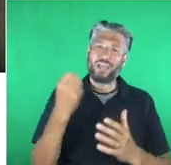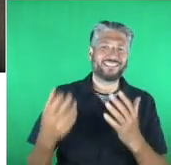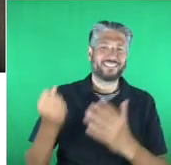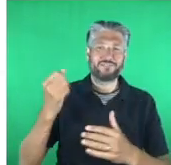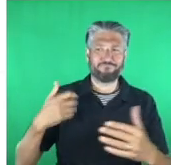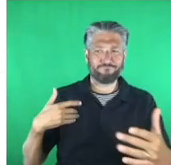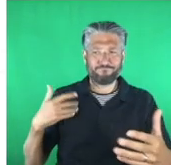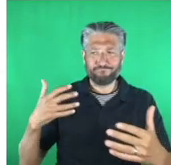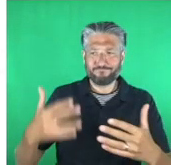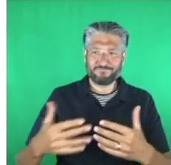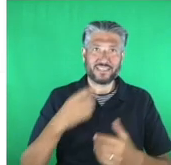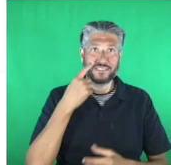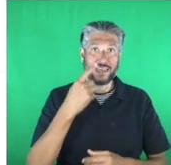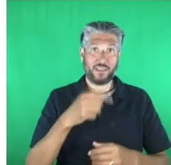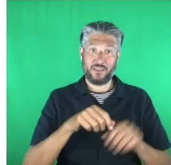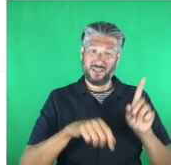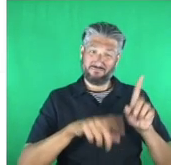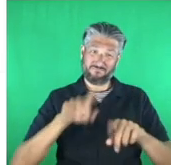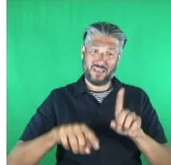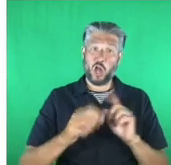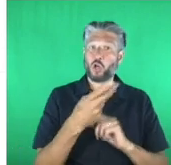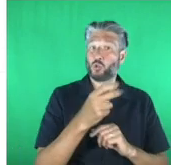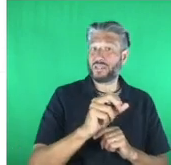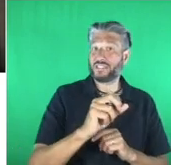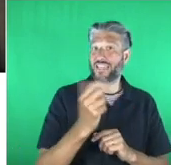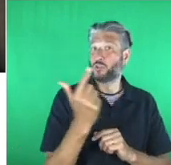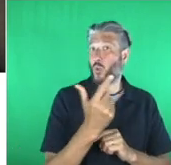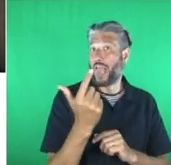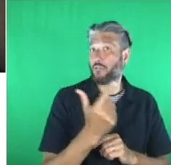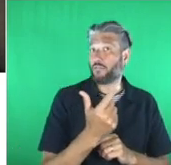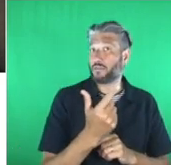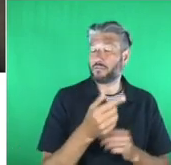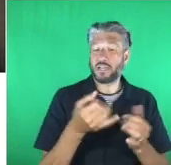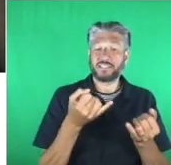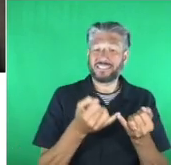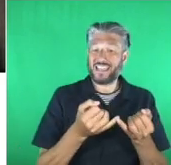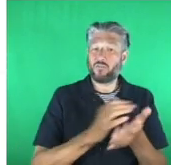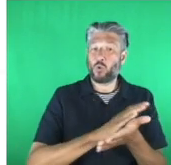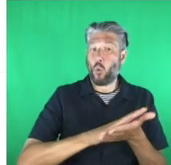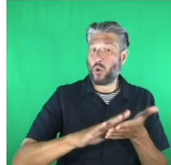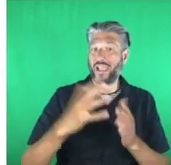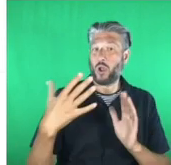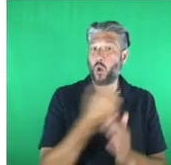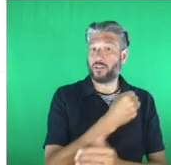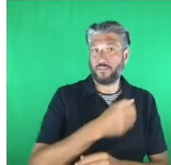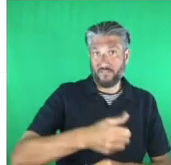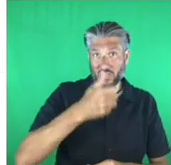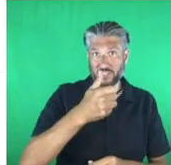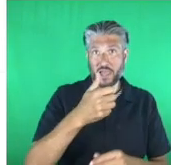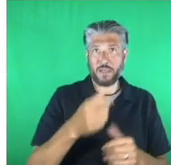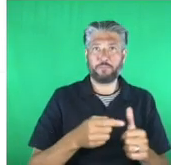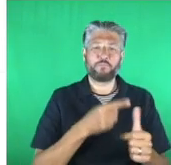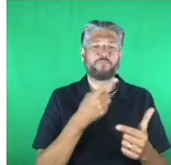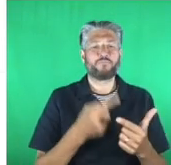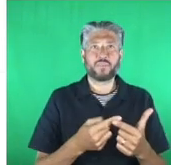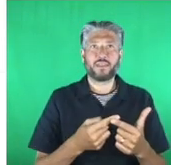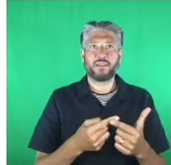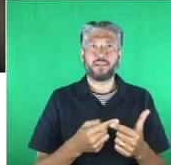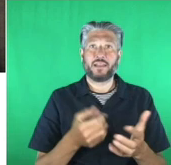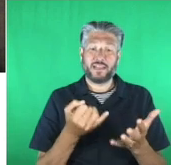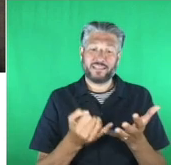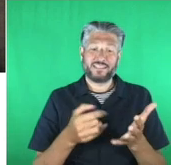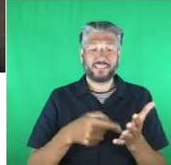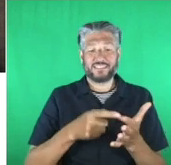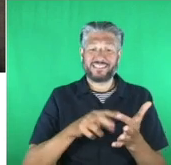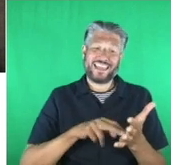2012, Professor Stephen Hawking, the first winner of this award. In 2013, Dame Steve Shirley, a pioneer of women in technology.